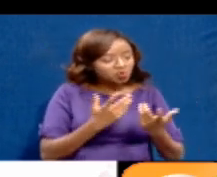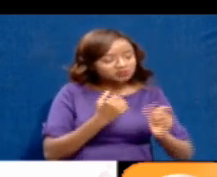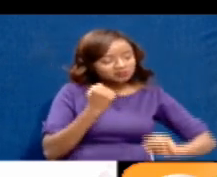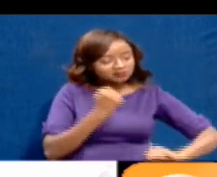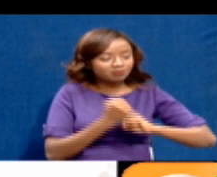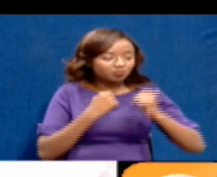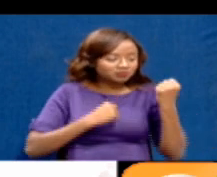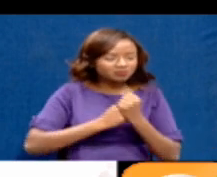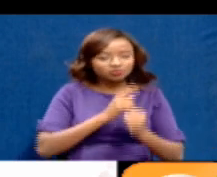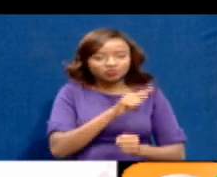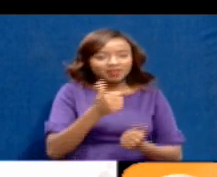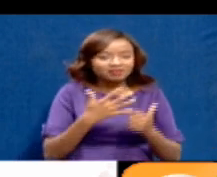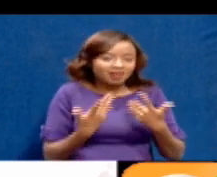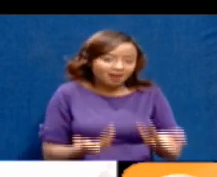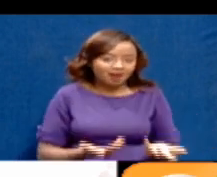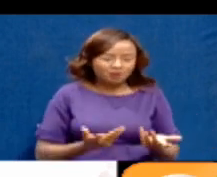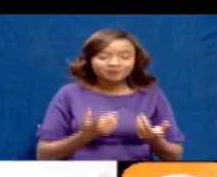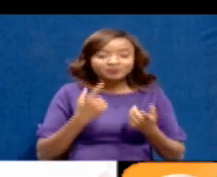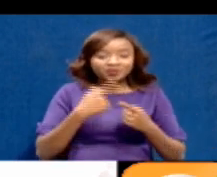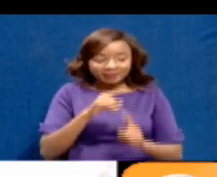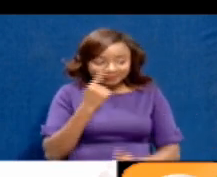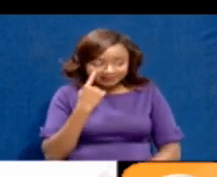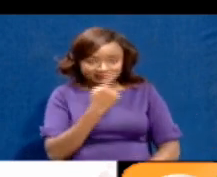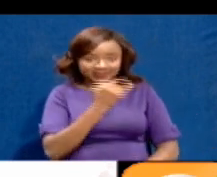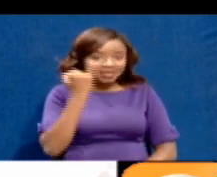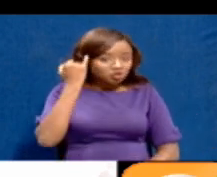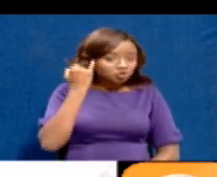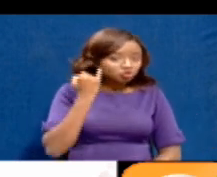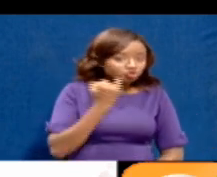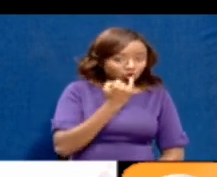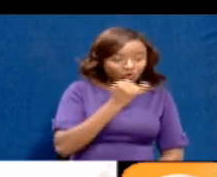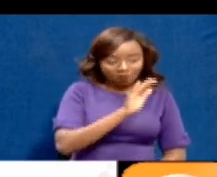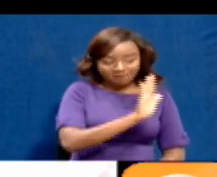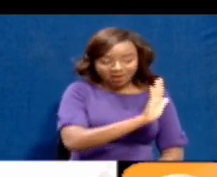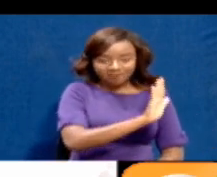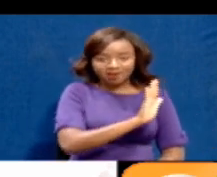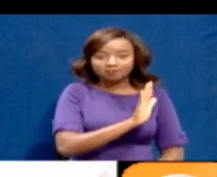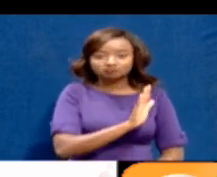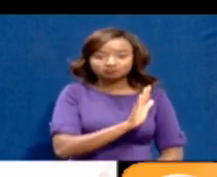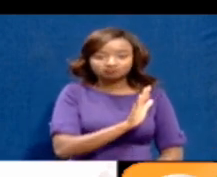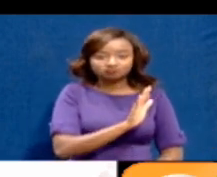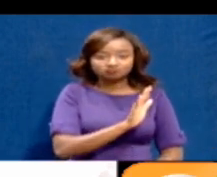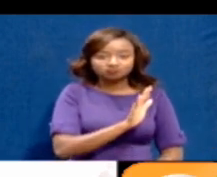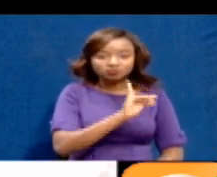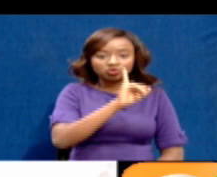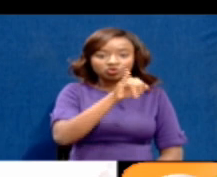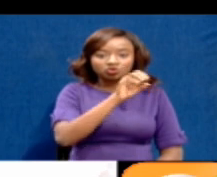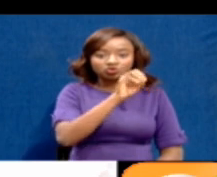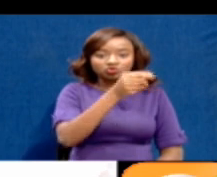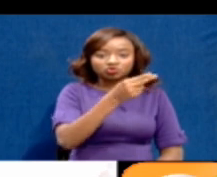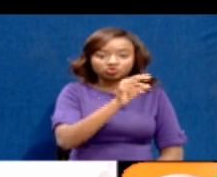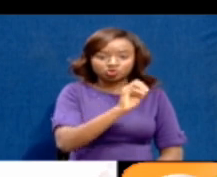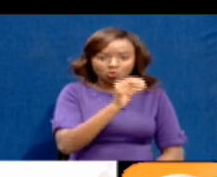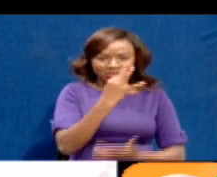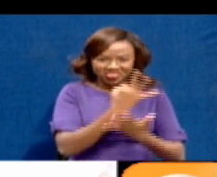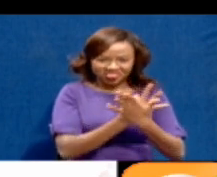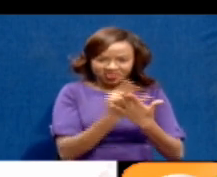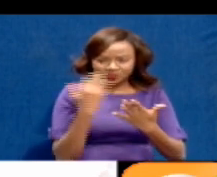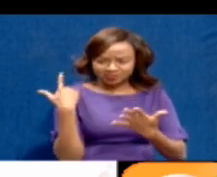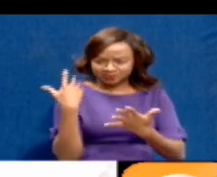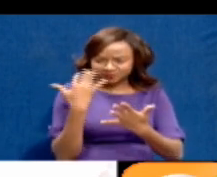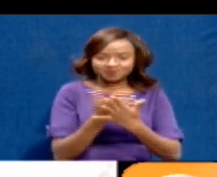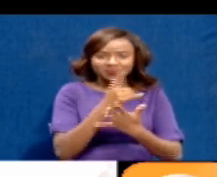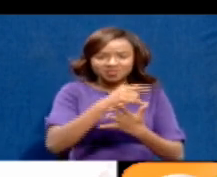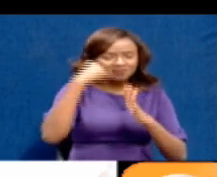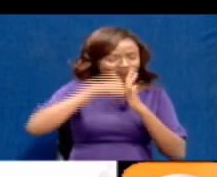But again, if you listen to Governor Johu from about three weeks ago, he's been advocating for